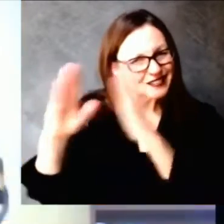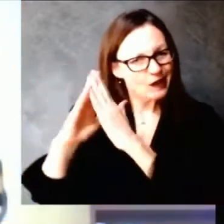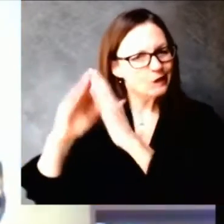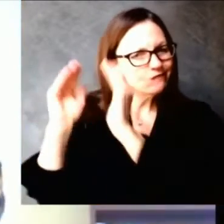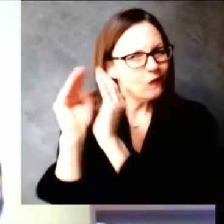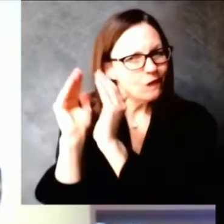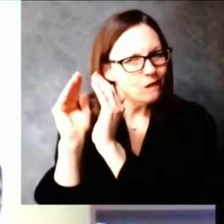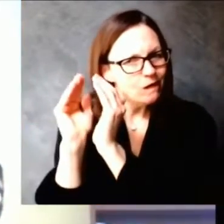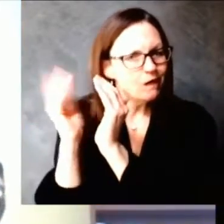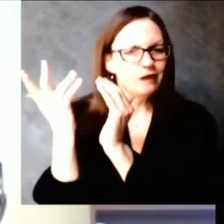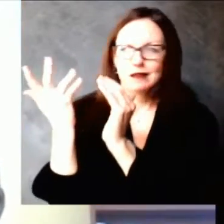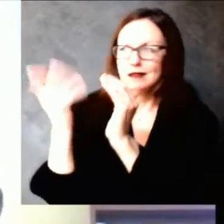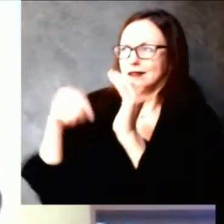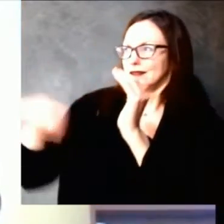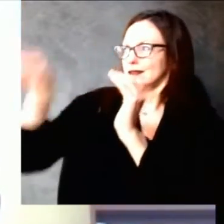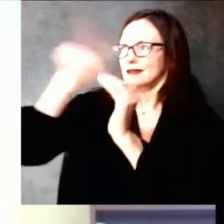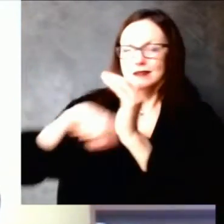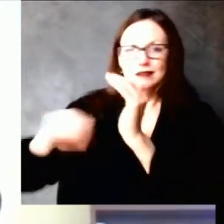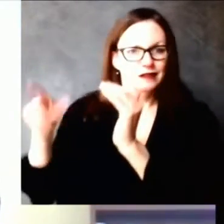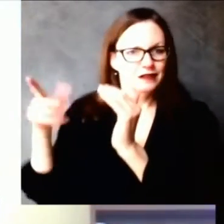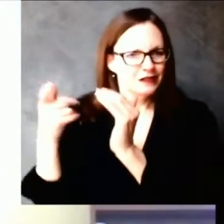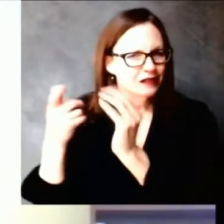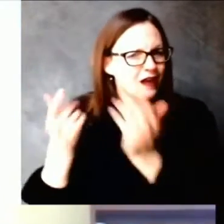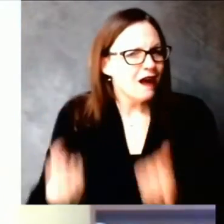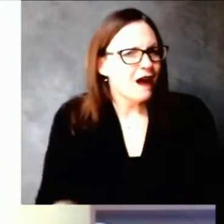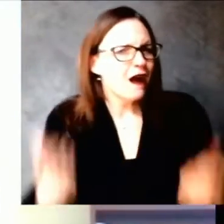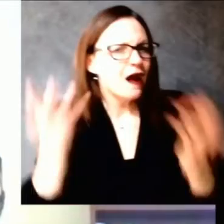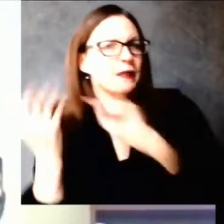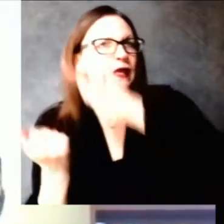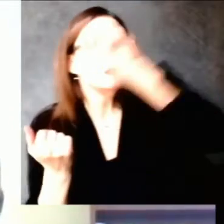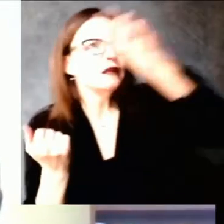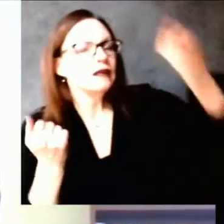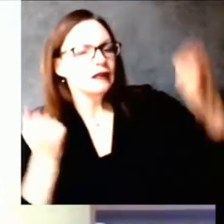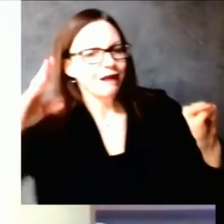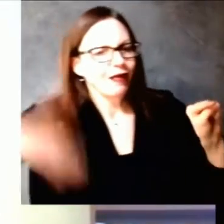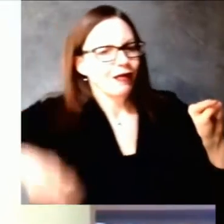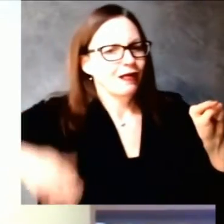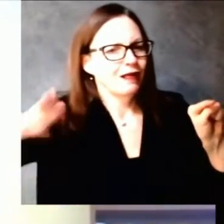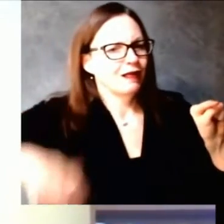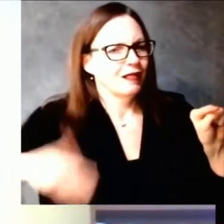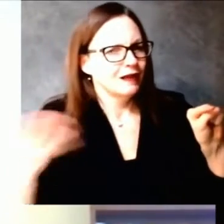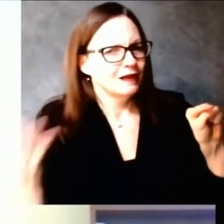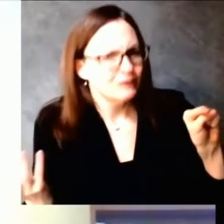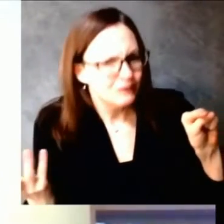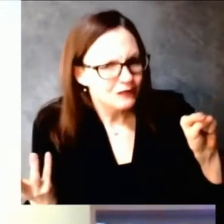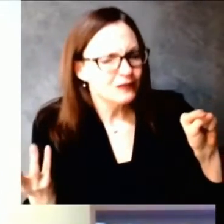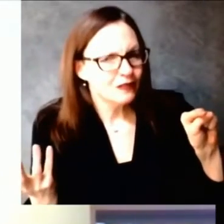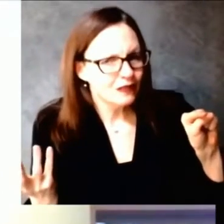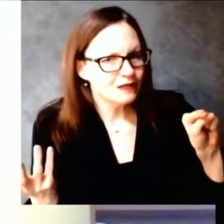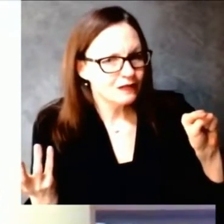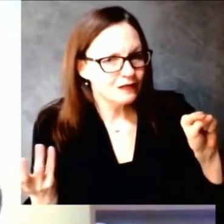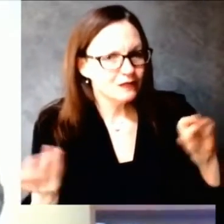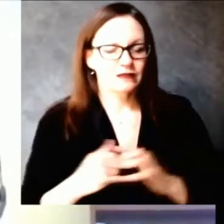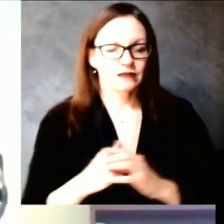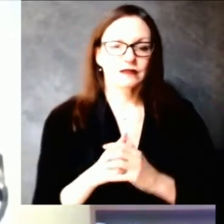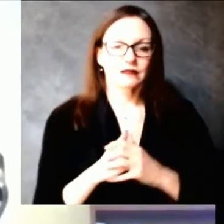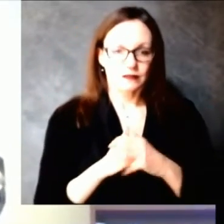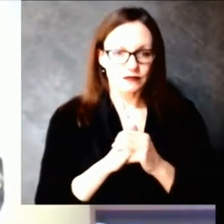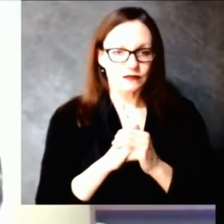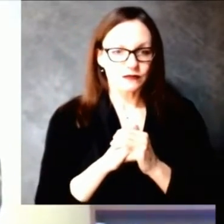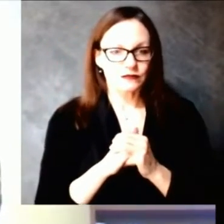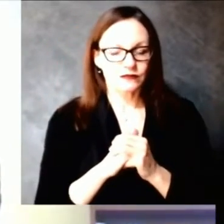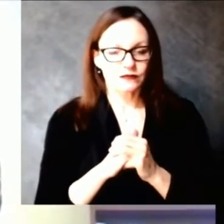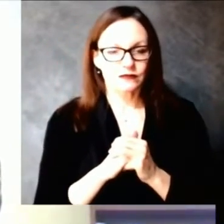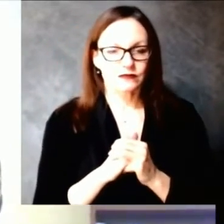You'll see some more rural areas of the state are doing very, very well. Other rural areas is not